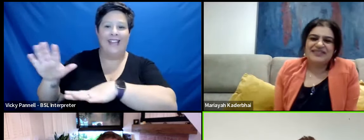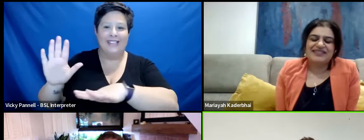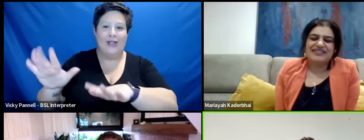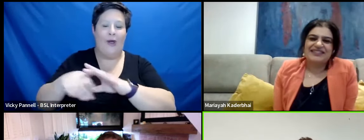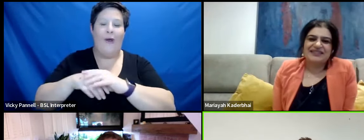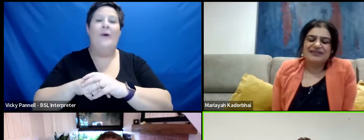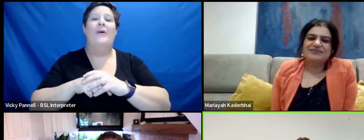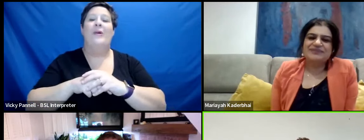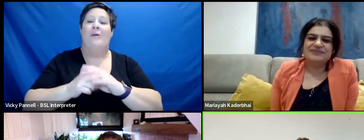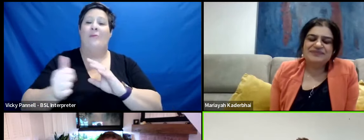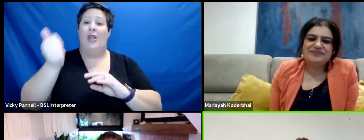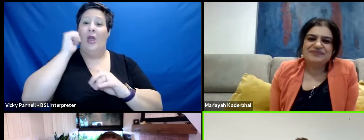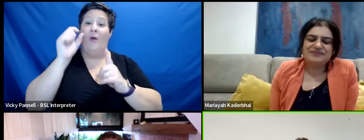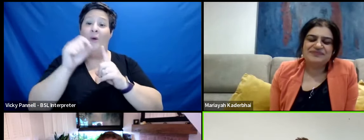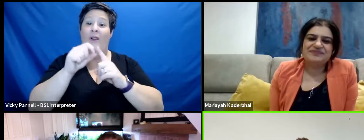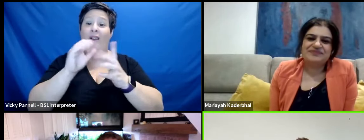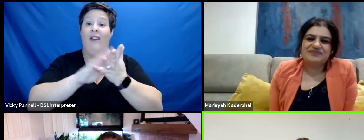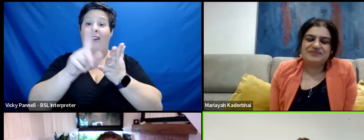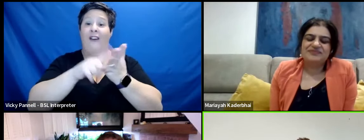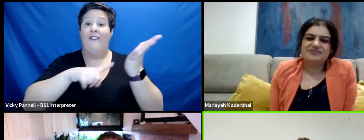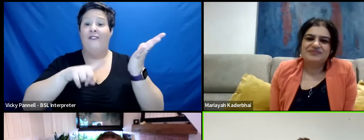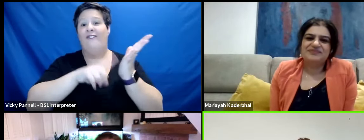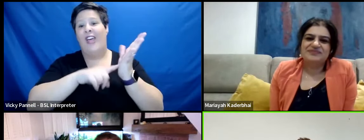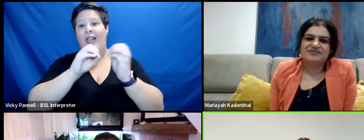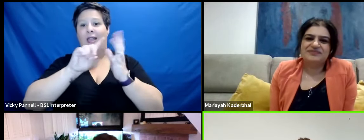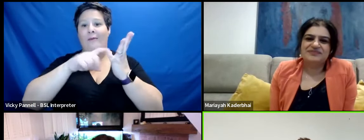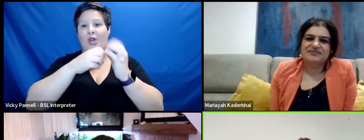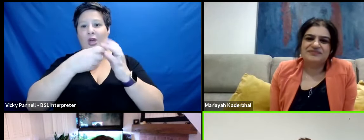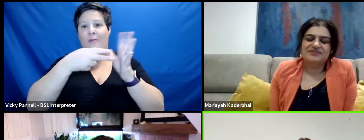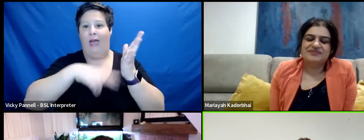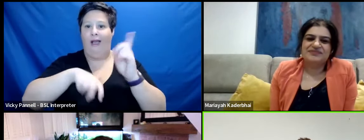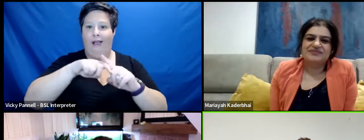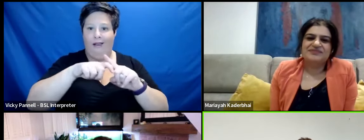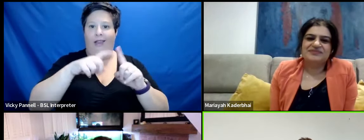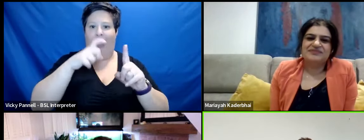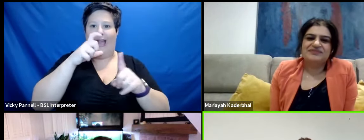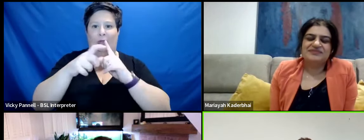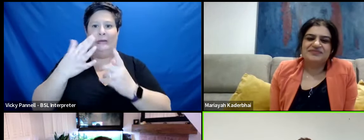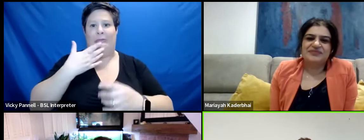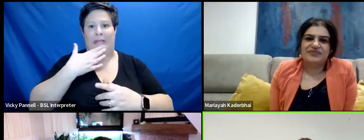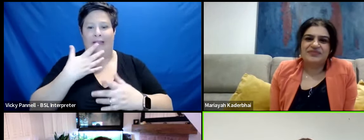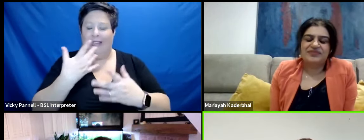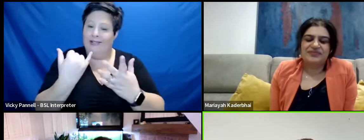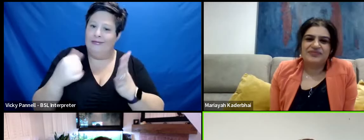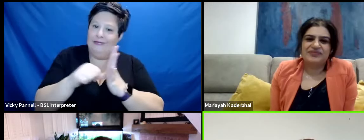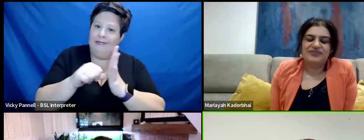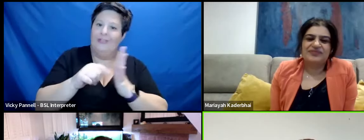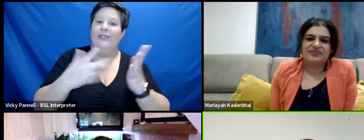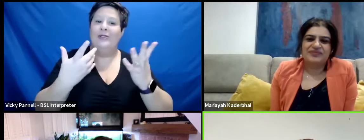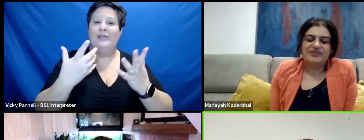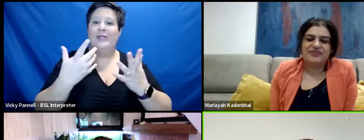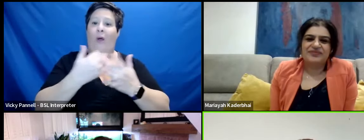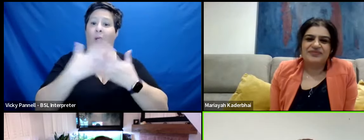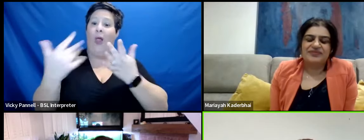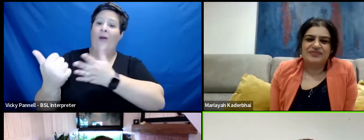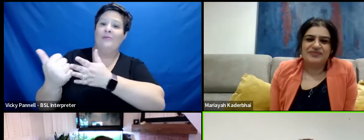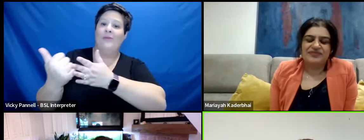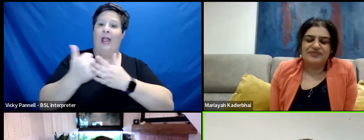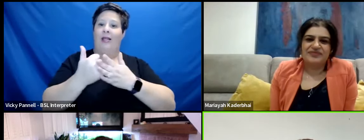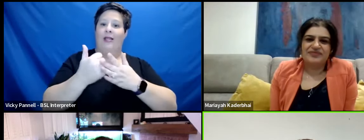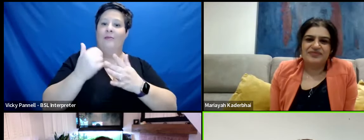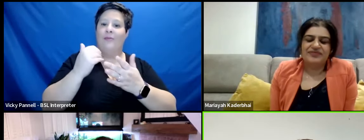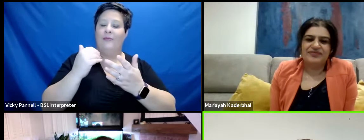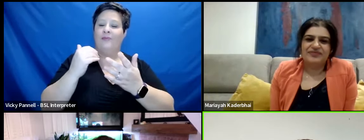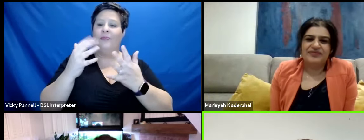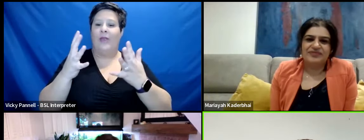But knowing that you're playing Phil Burbank and doing that's pretty tough. So I think a lot of it has helped by, you